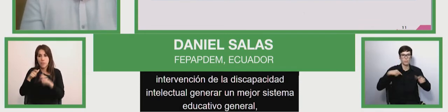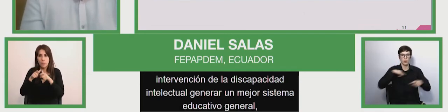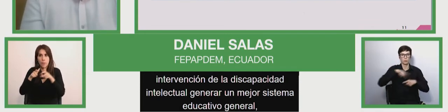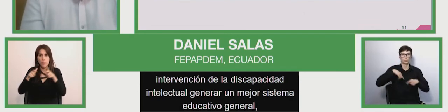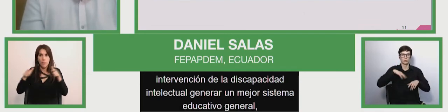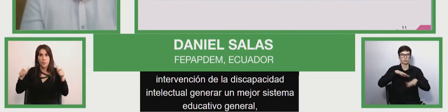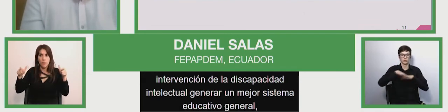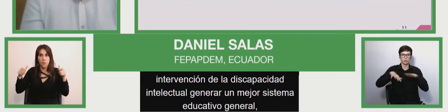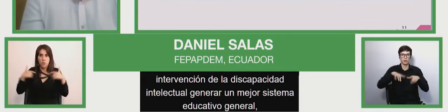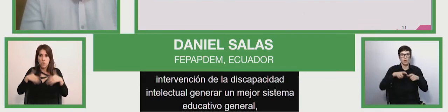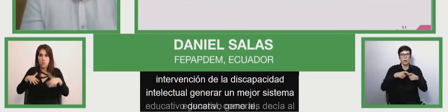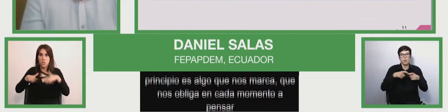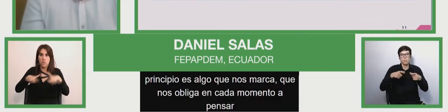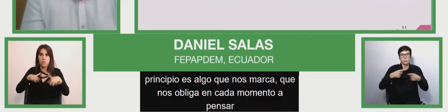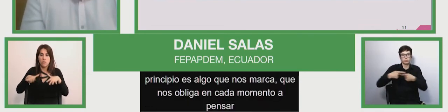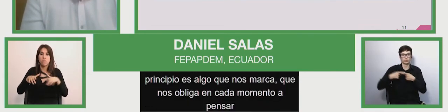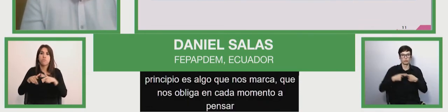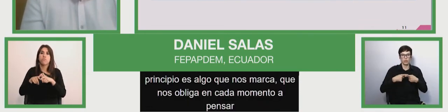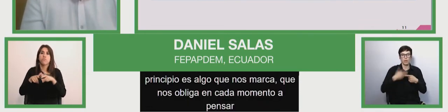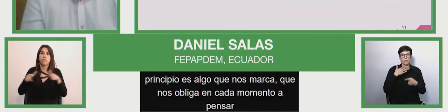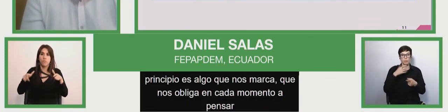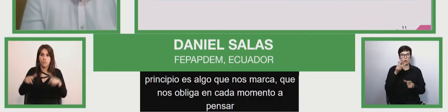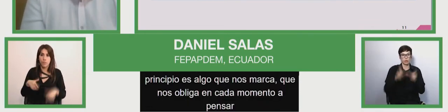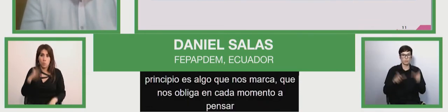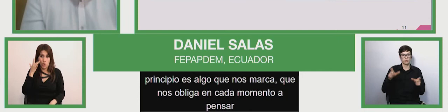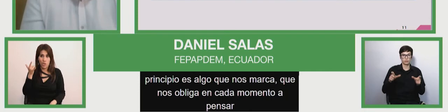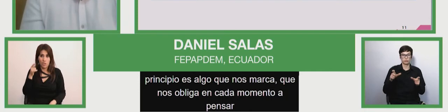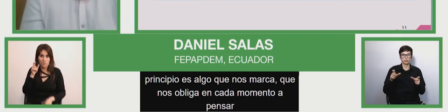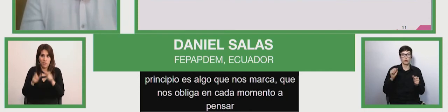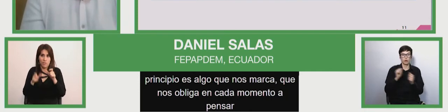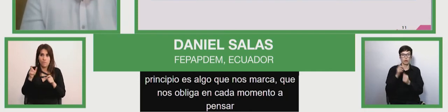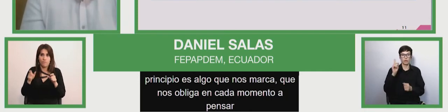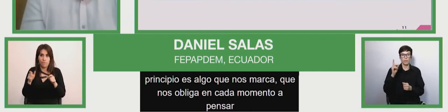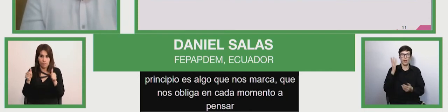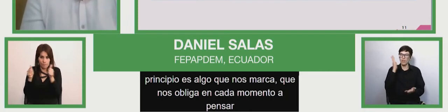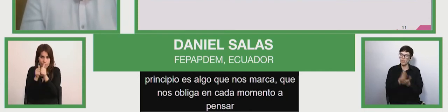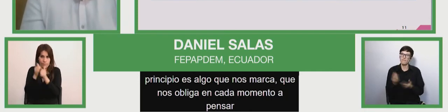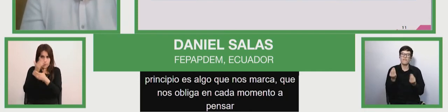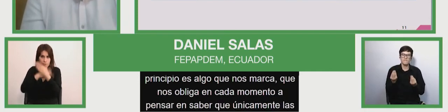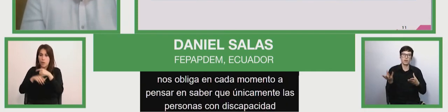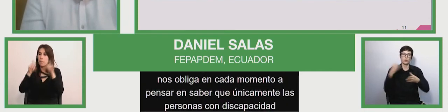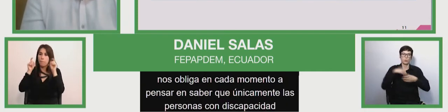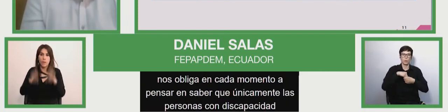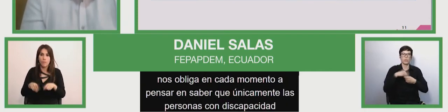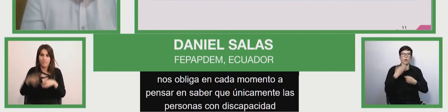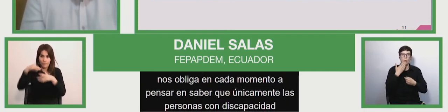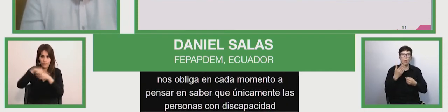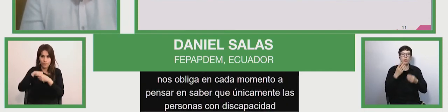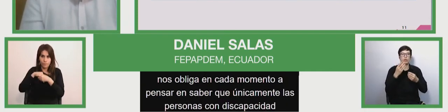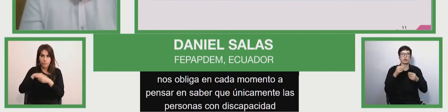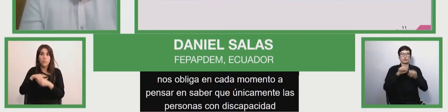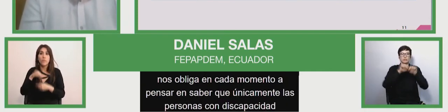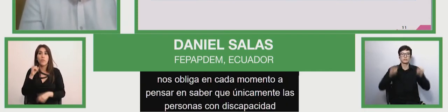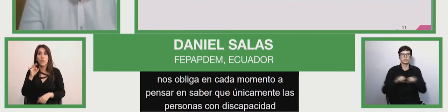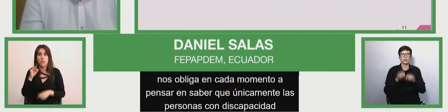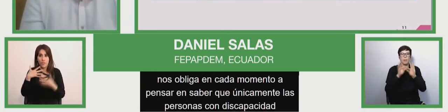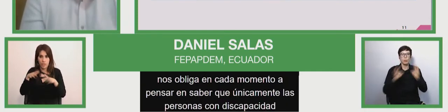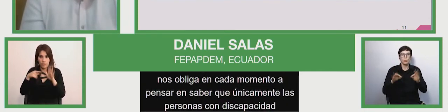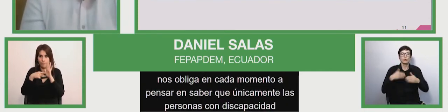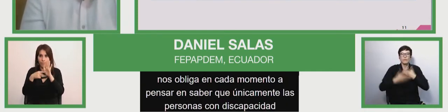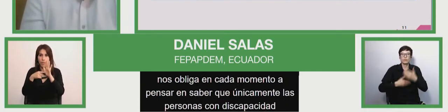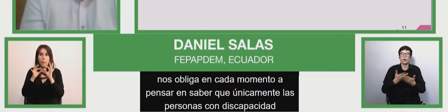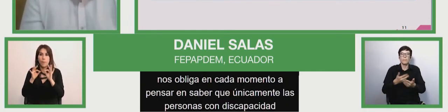ample segments of the population not only that people with disability have been included when the education system works for everybody and as madeleine said